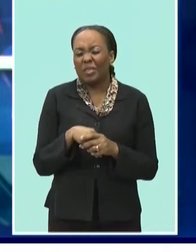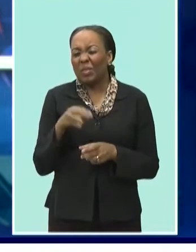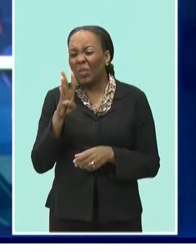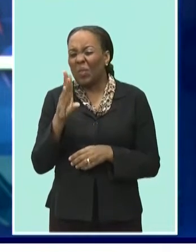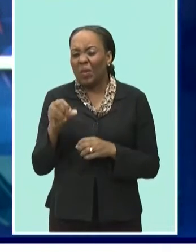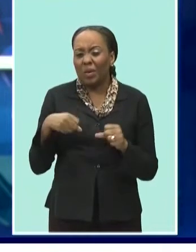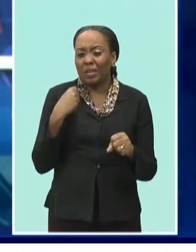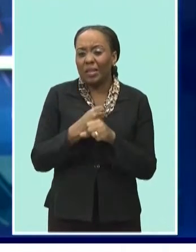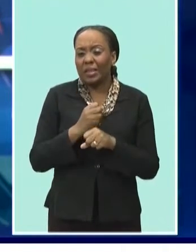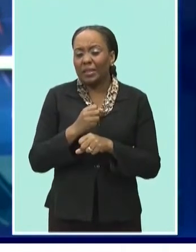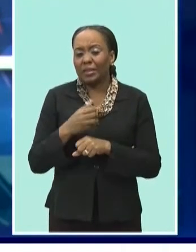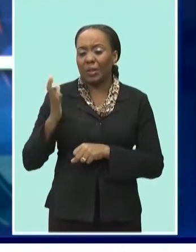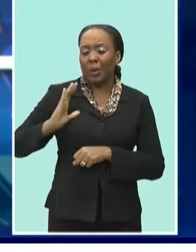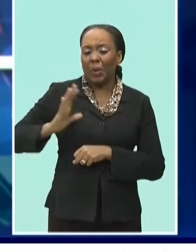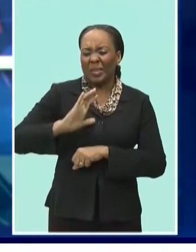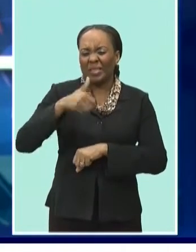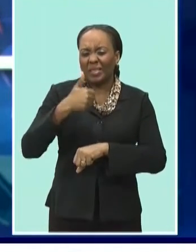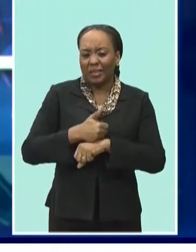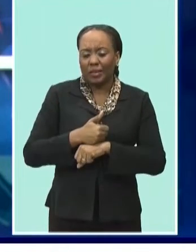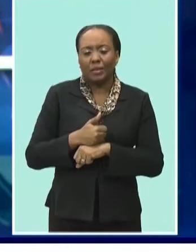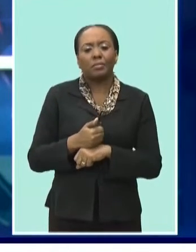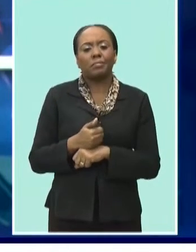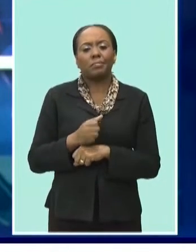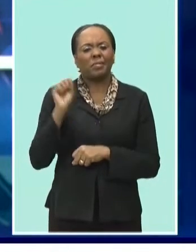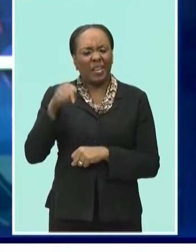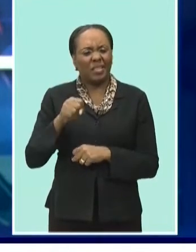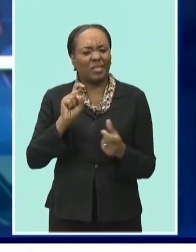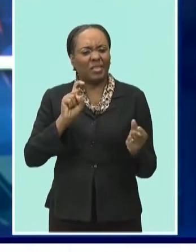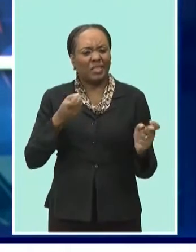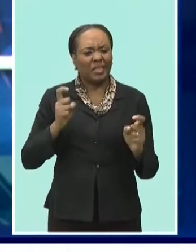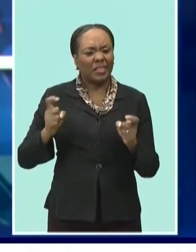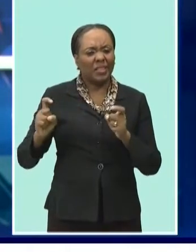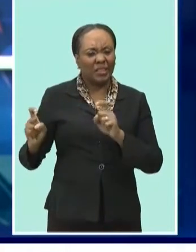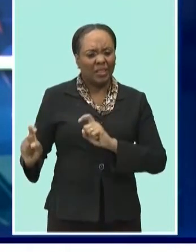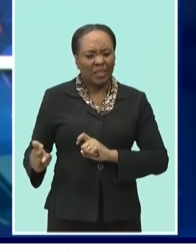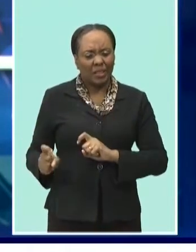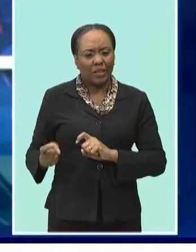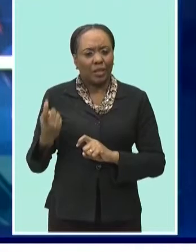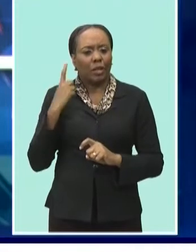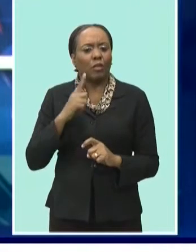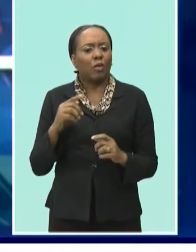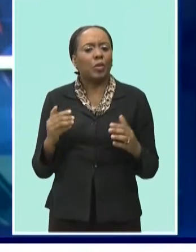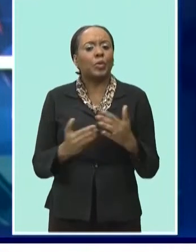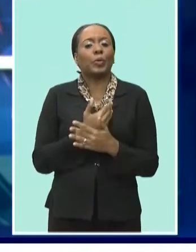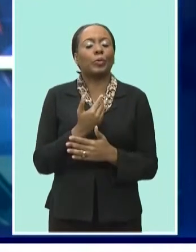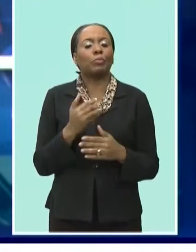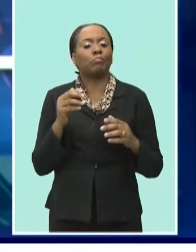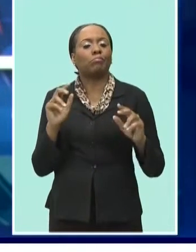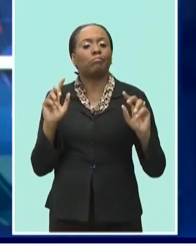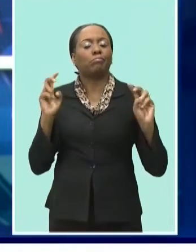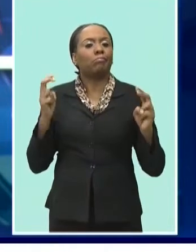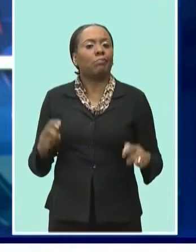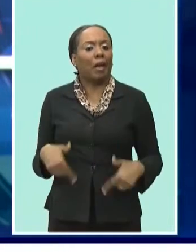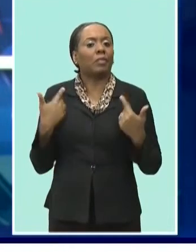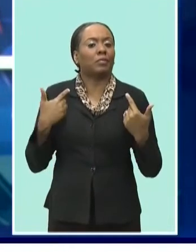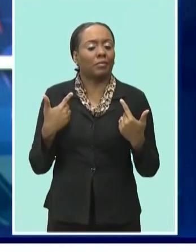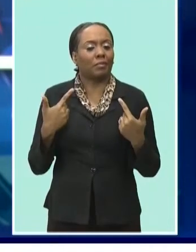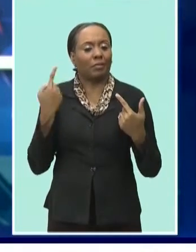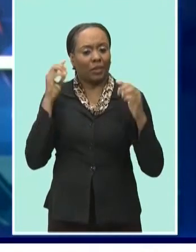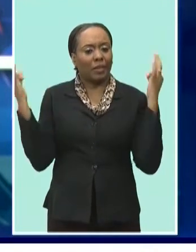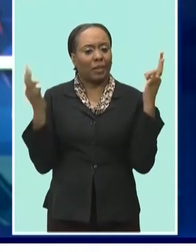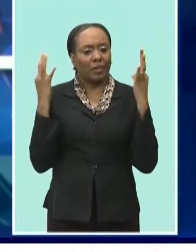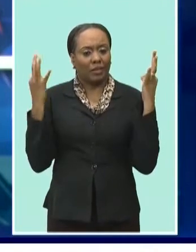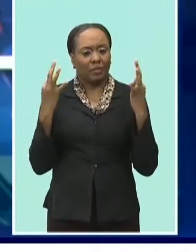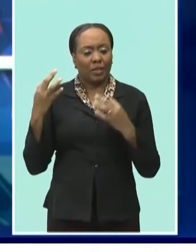still at its core. Now, several changes were announced along with new events as part of an effort to breathe some new life into that festival.